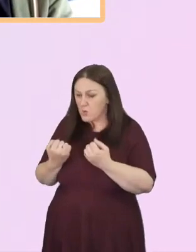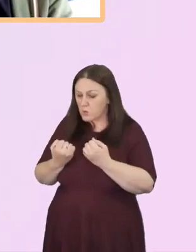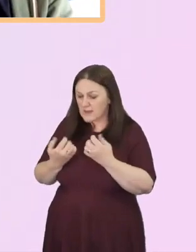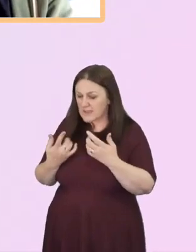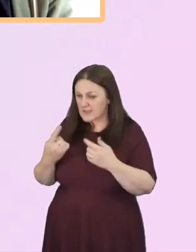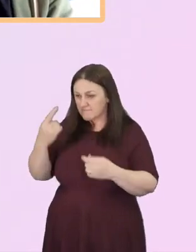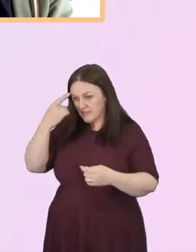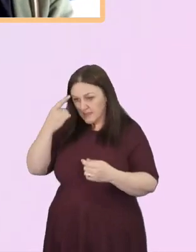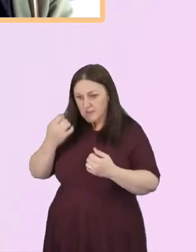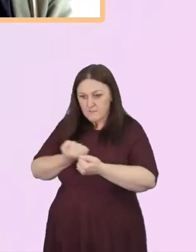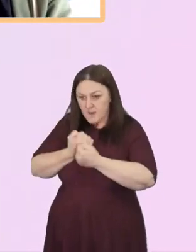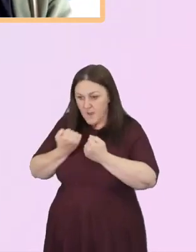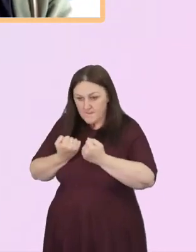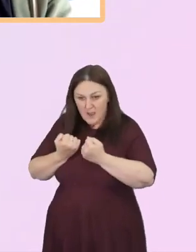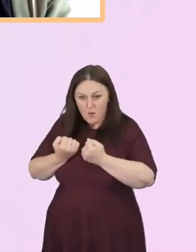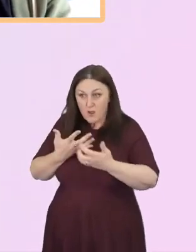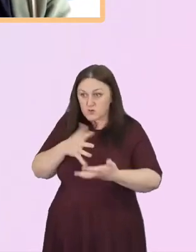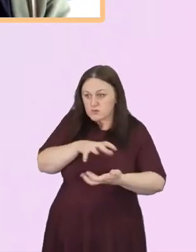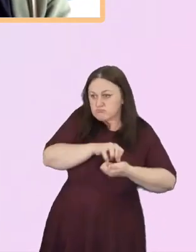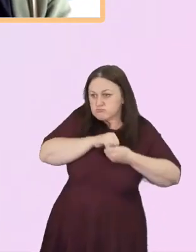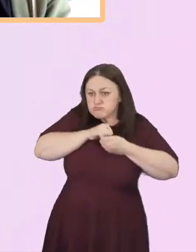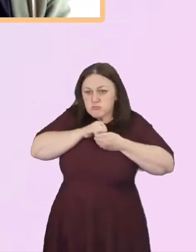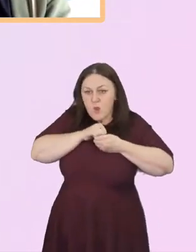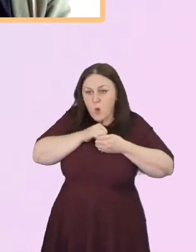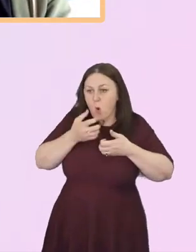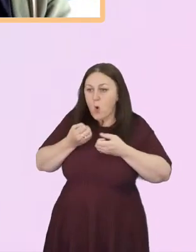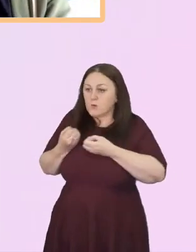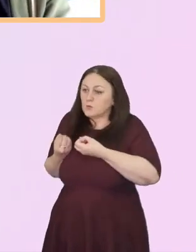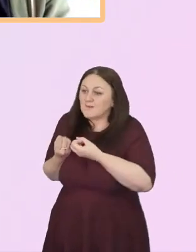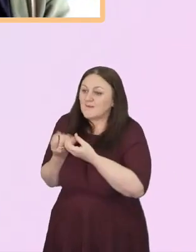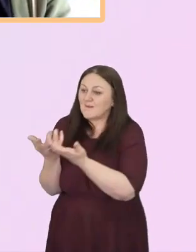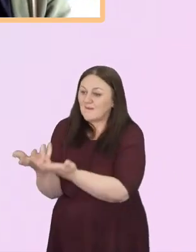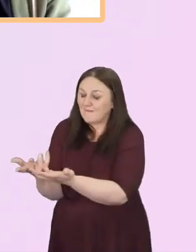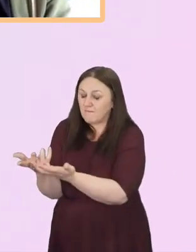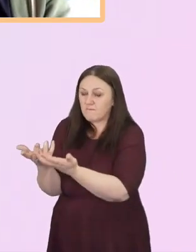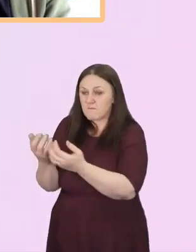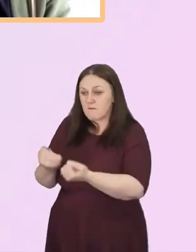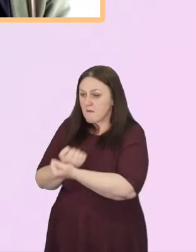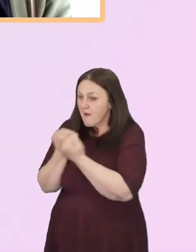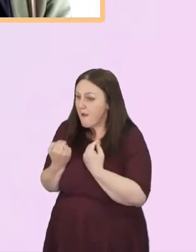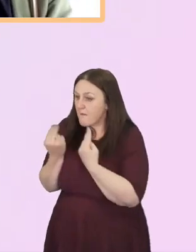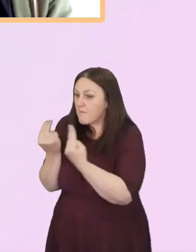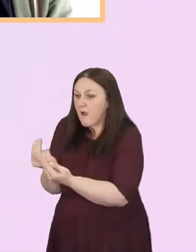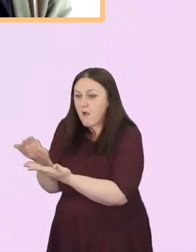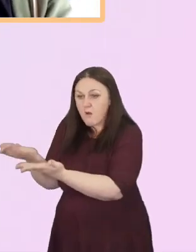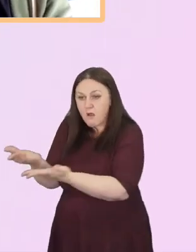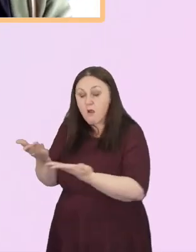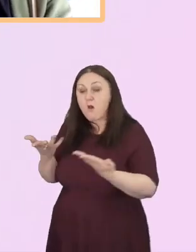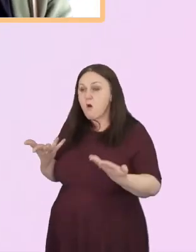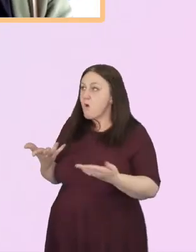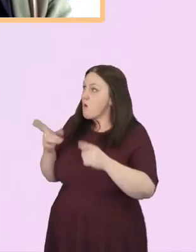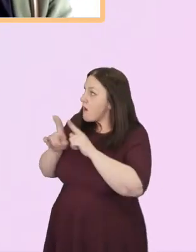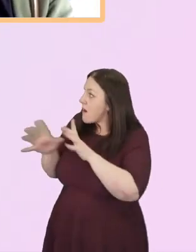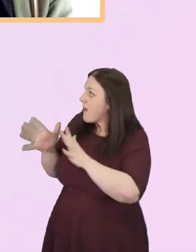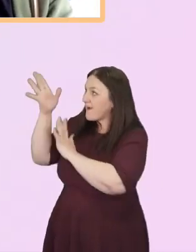relinquish power, how we seek in a very Christ-like way to actually relate to how power is distributed, redistributed,